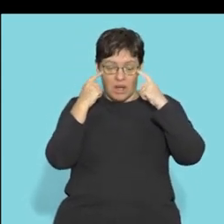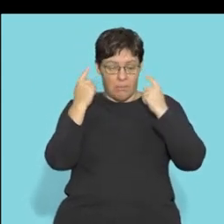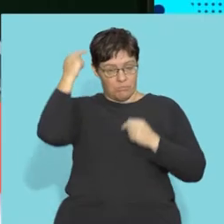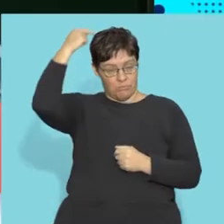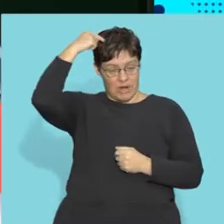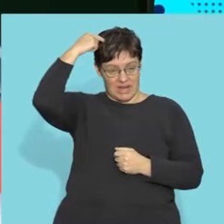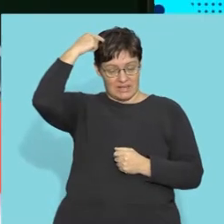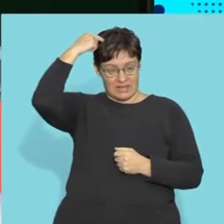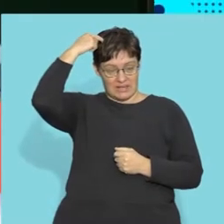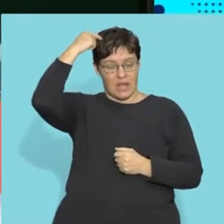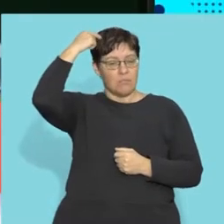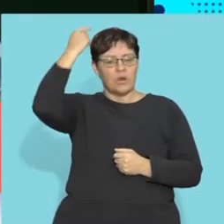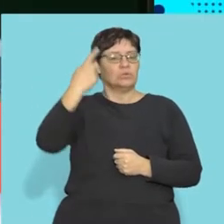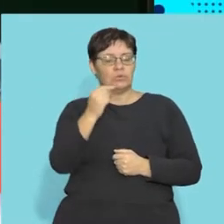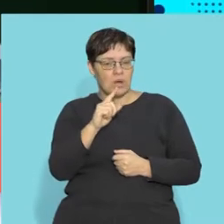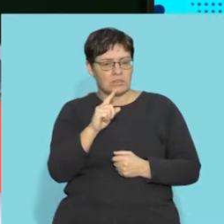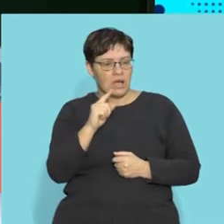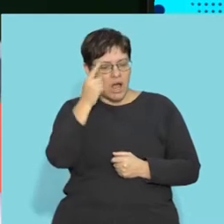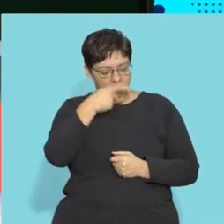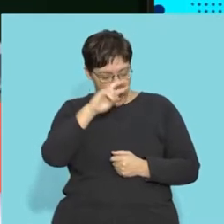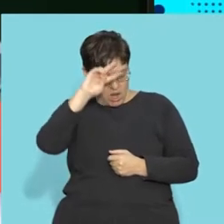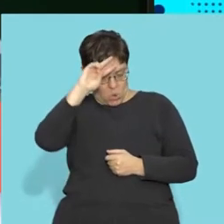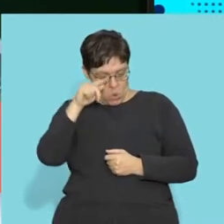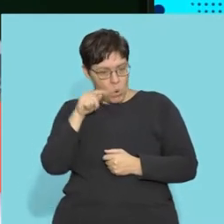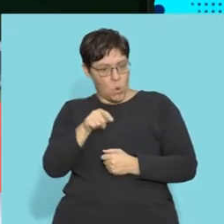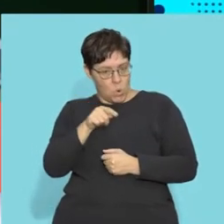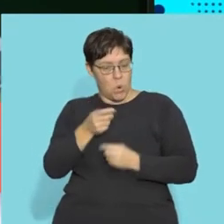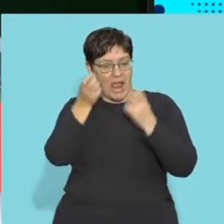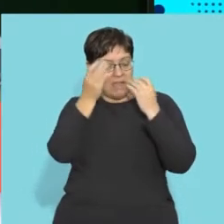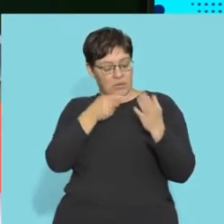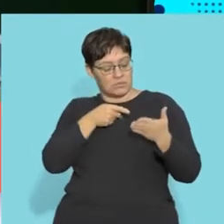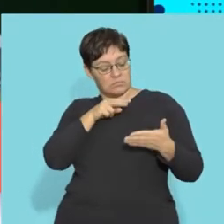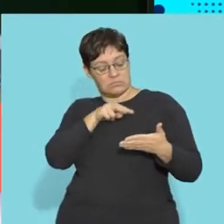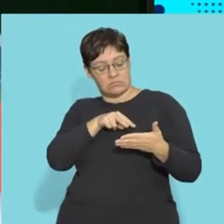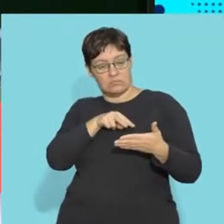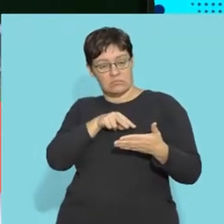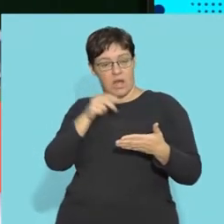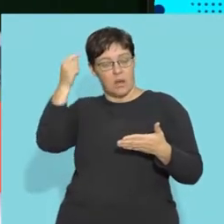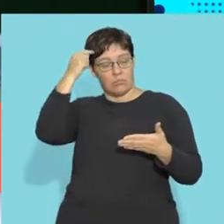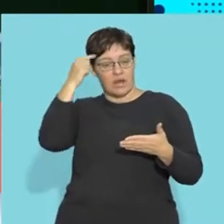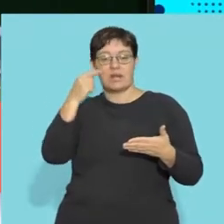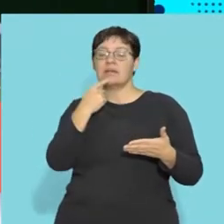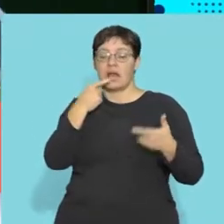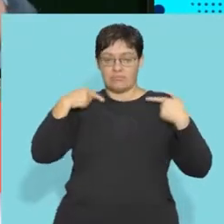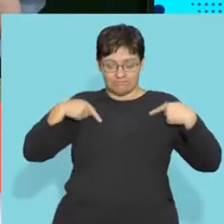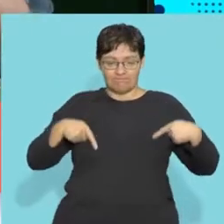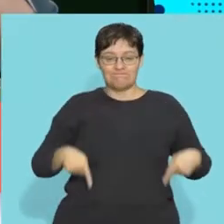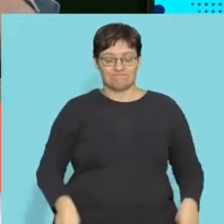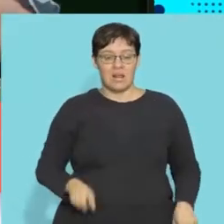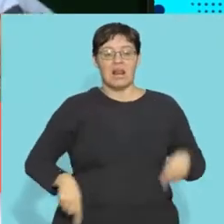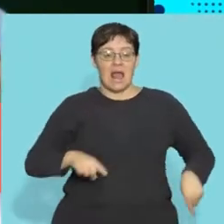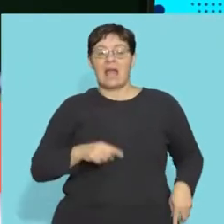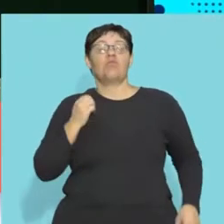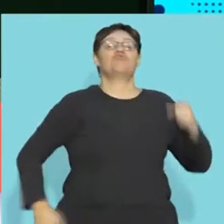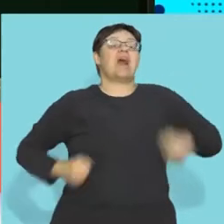right? It's going to the brain here. What's this brain doing? It's interpreting this information. What's the brain now doing? It's sending an